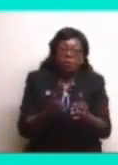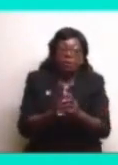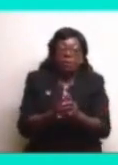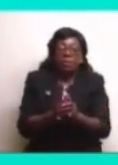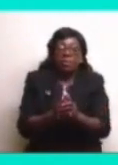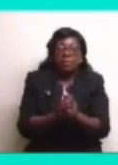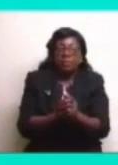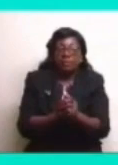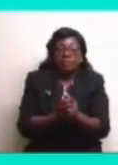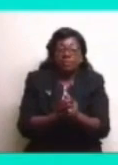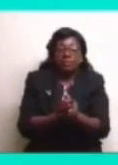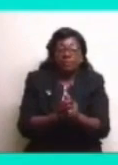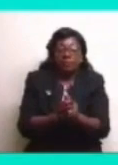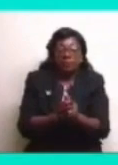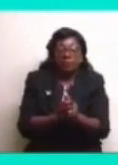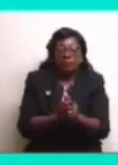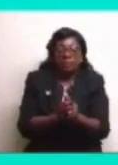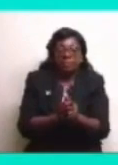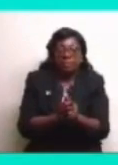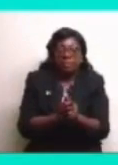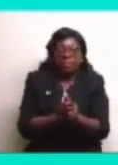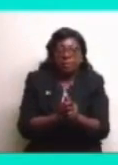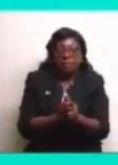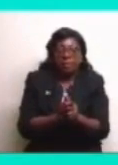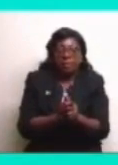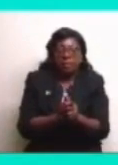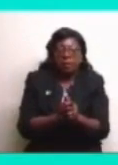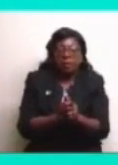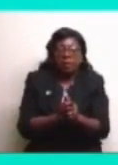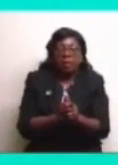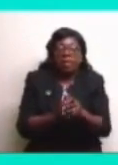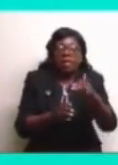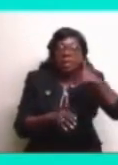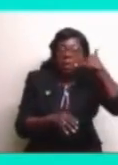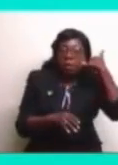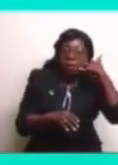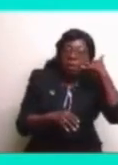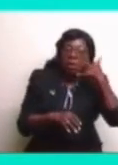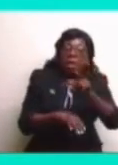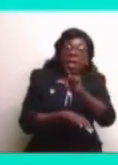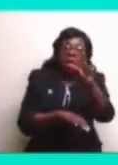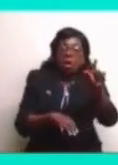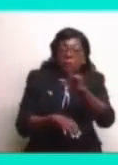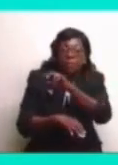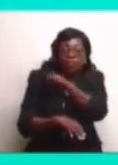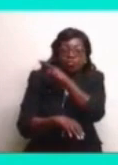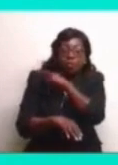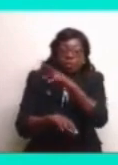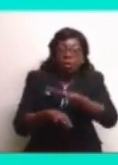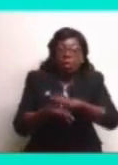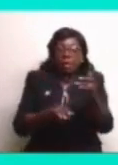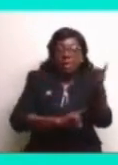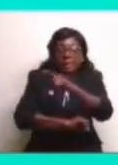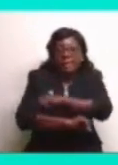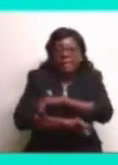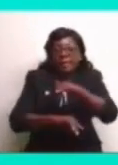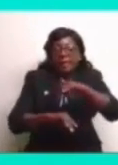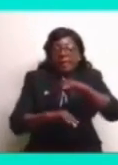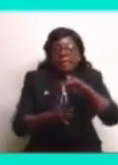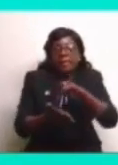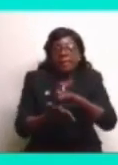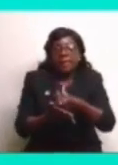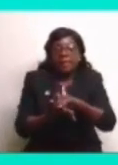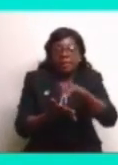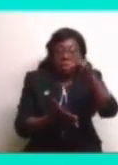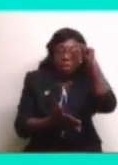Aloftus Roker, yes, of course. I've spoken to him as well. As a matter of fact, I called Aloftus on the day that George died to say, well, you